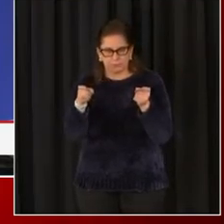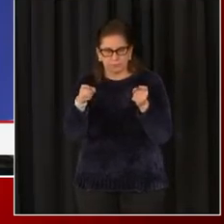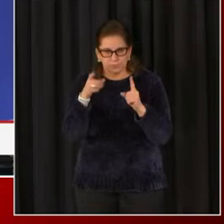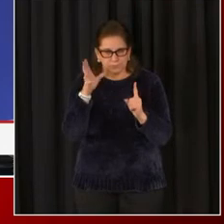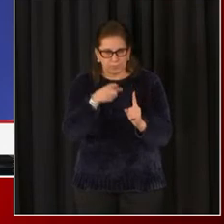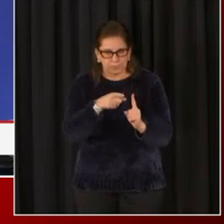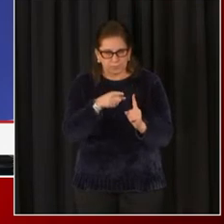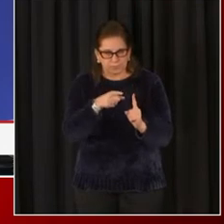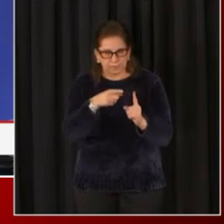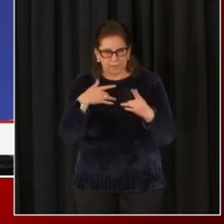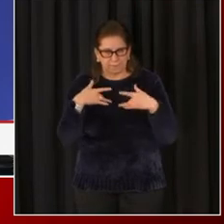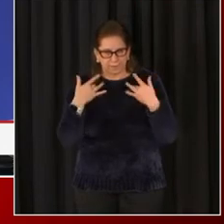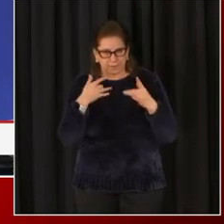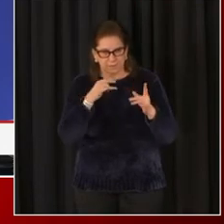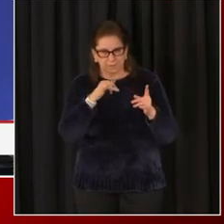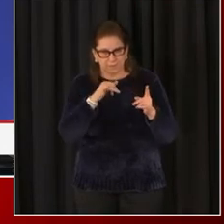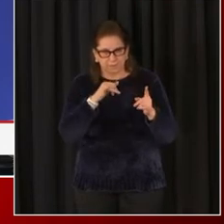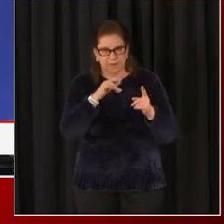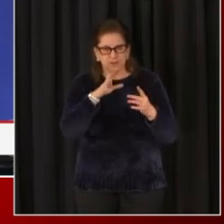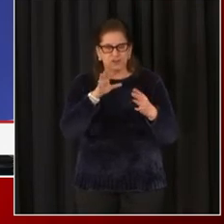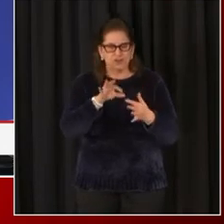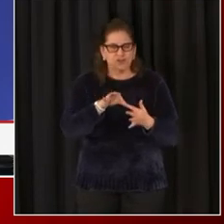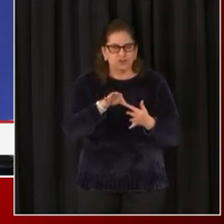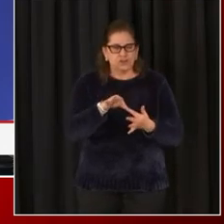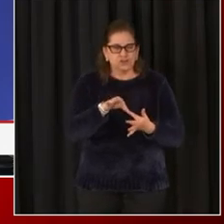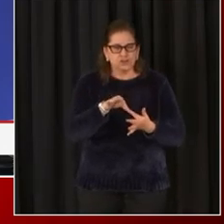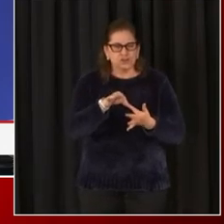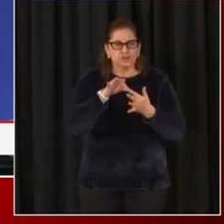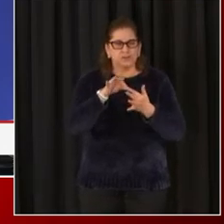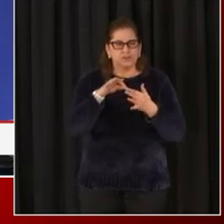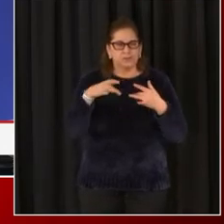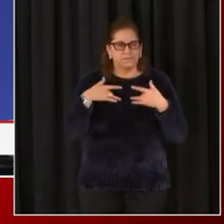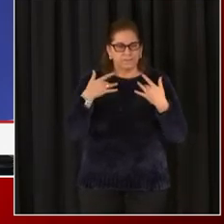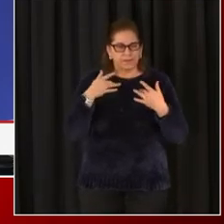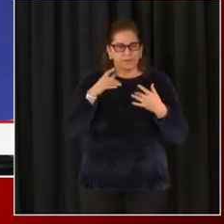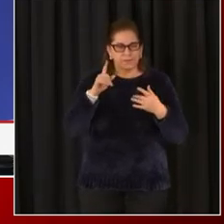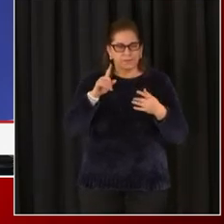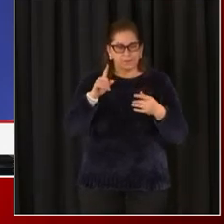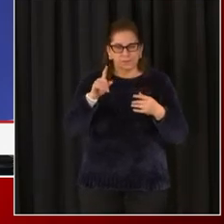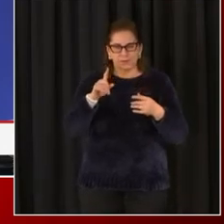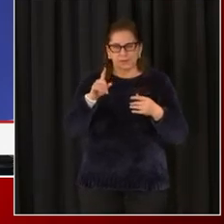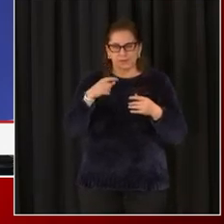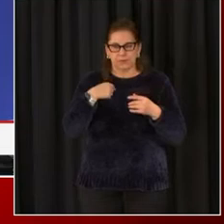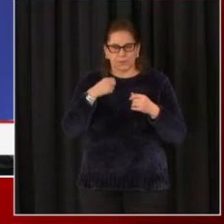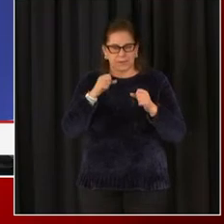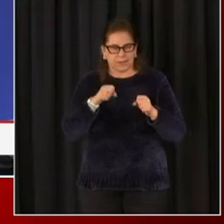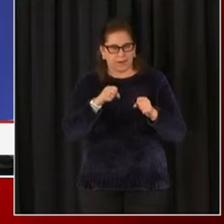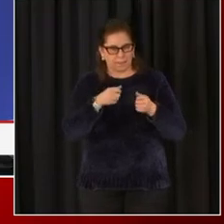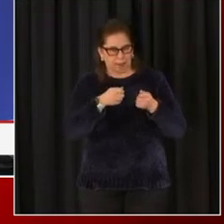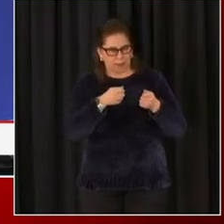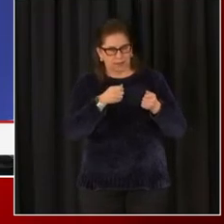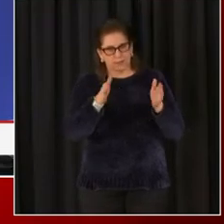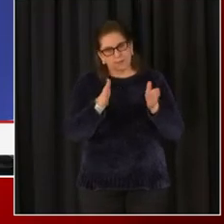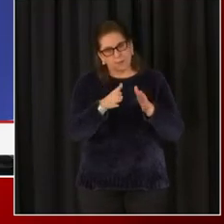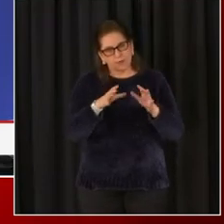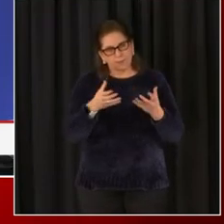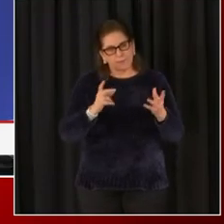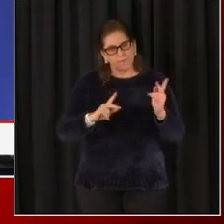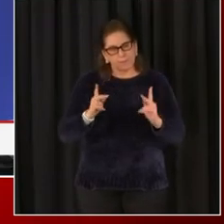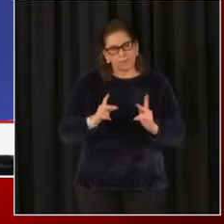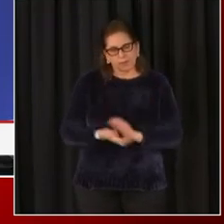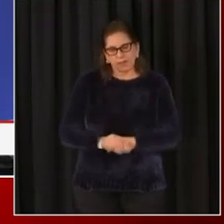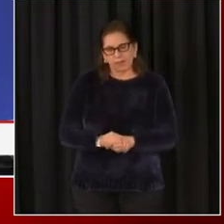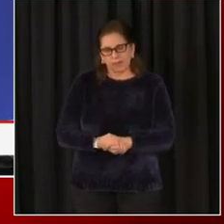the certain circumstances were called for our nation to be able to witness this, uh, with a small group of people, uh, in attendance.